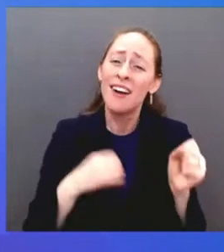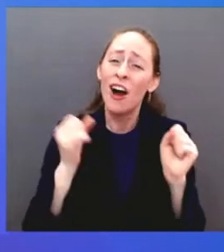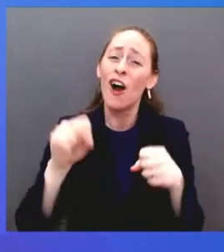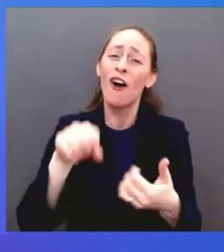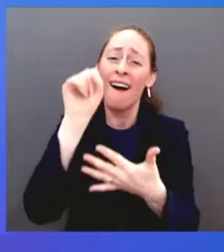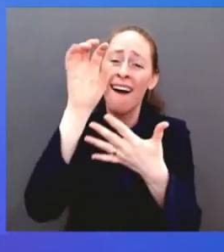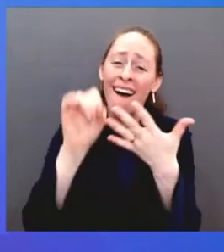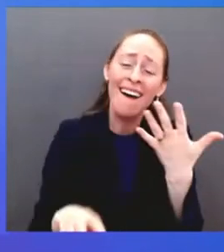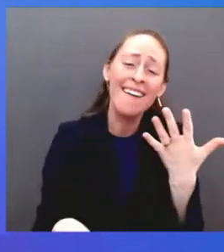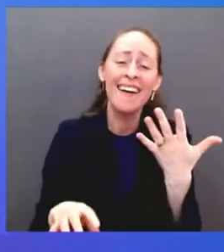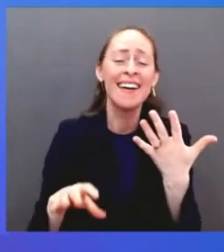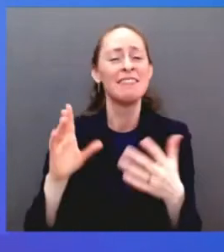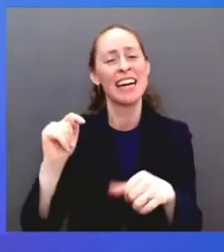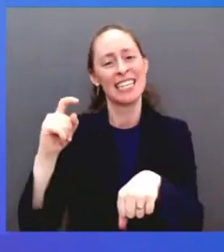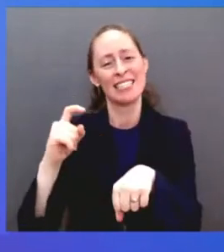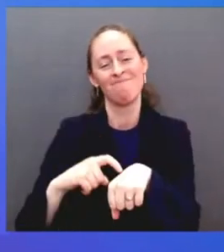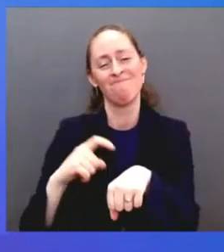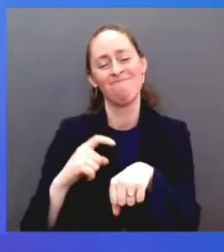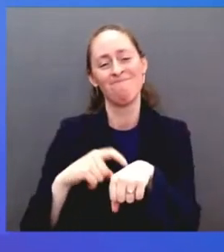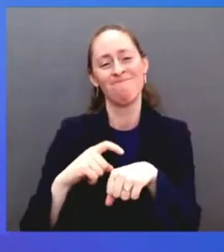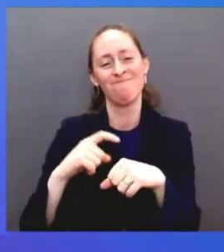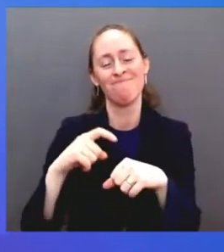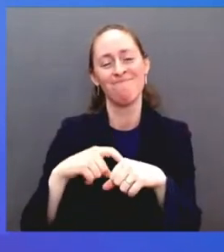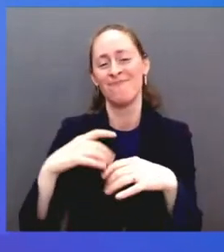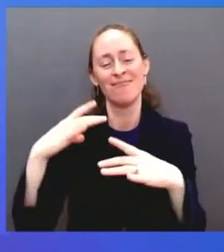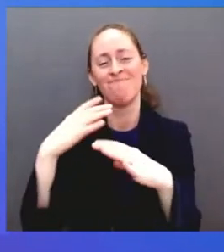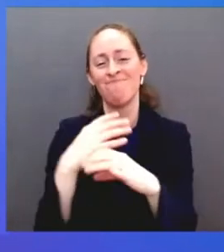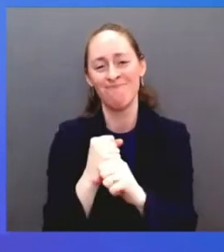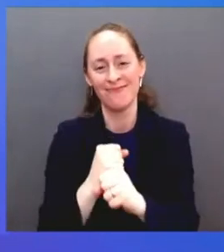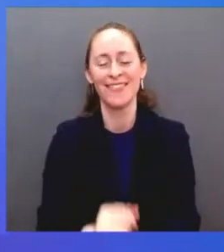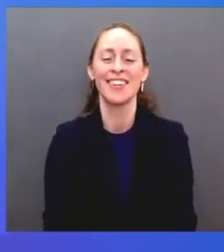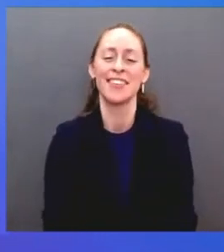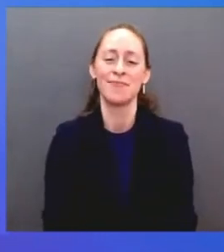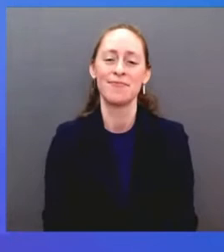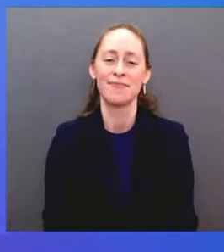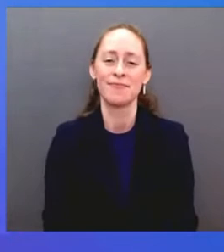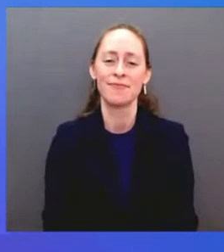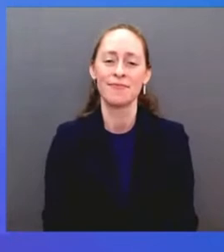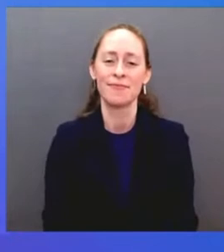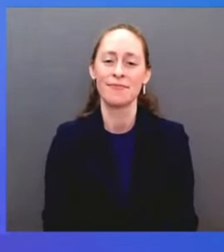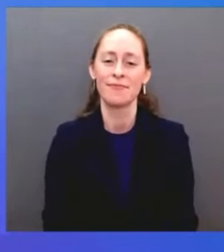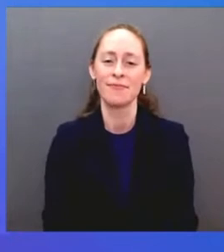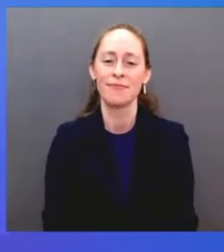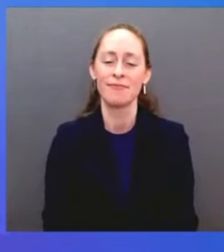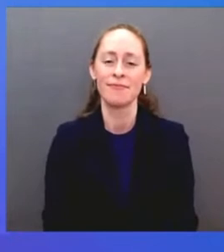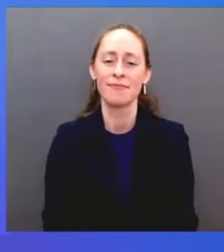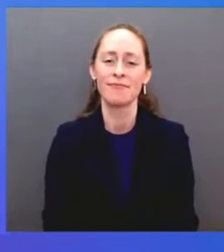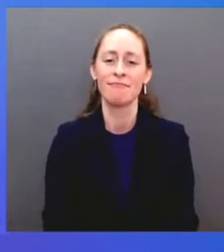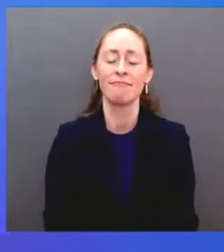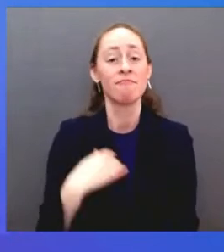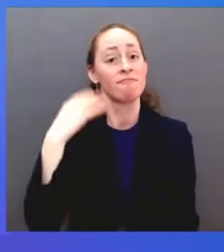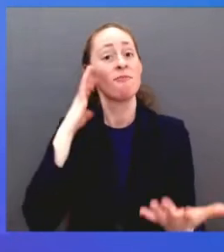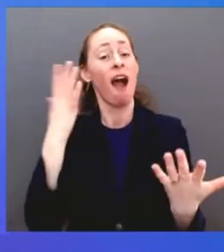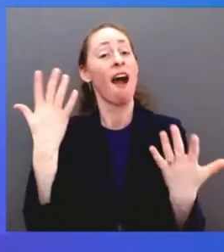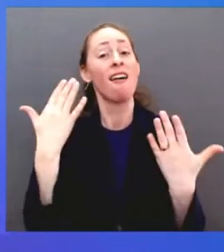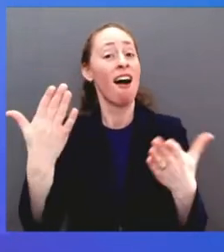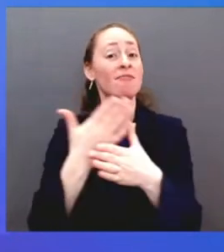an interesting coincidence that has actually meant a great deal to me over the years.